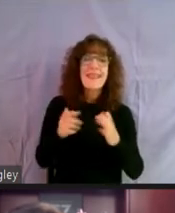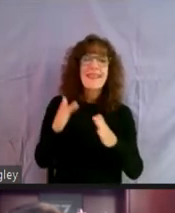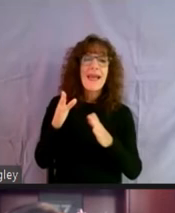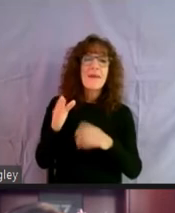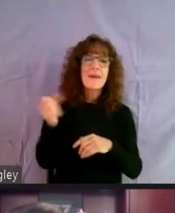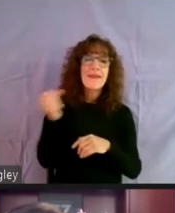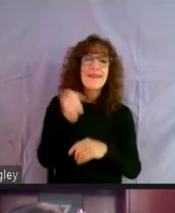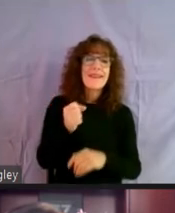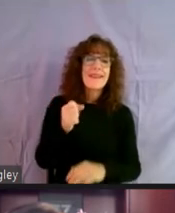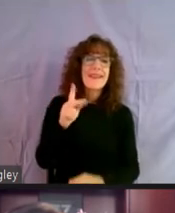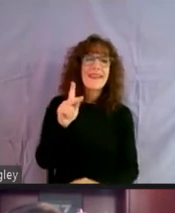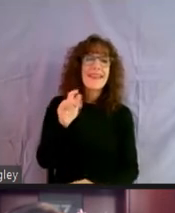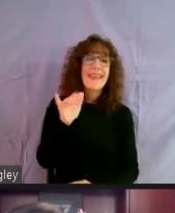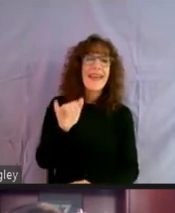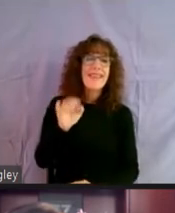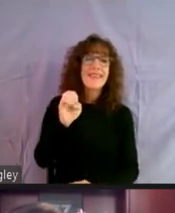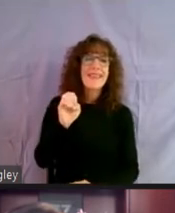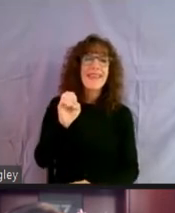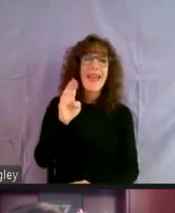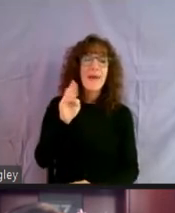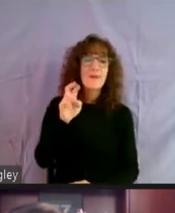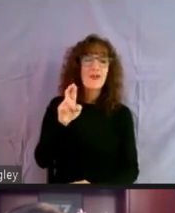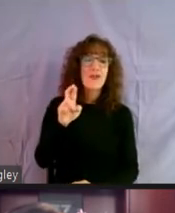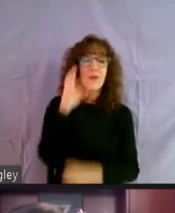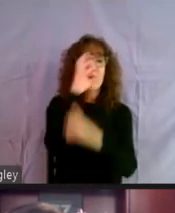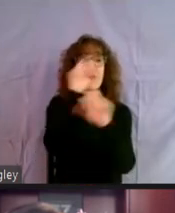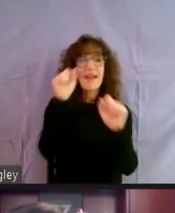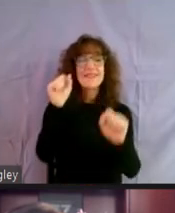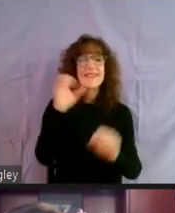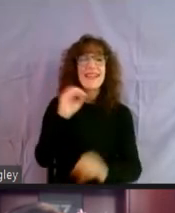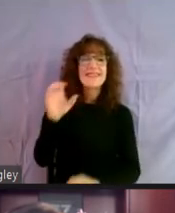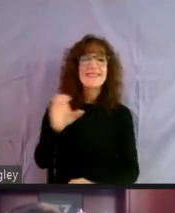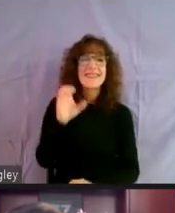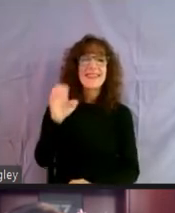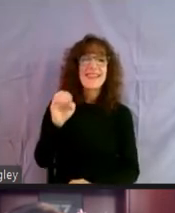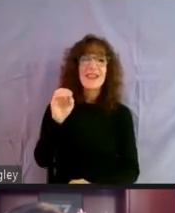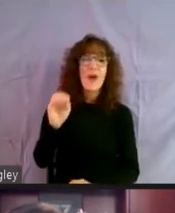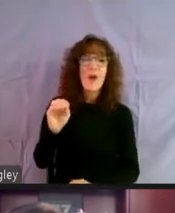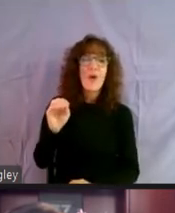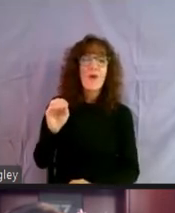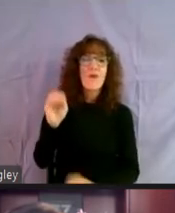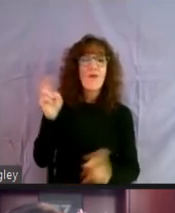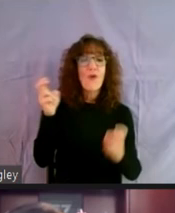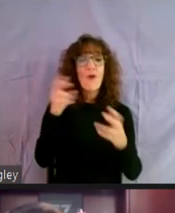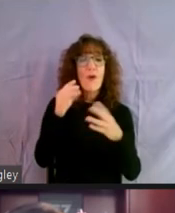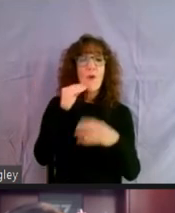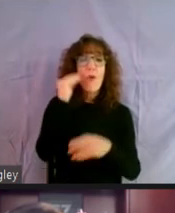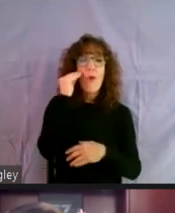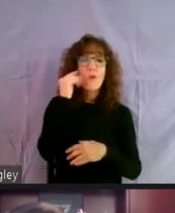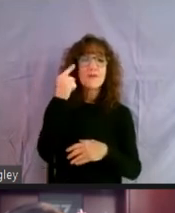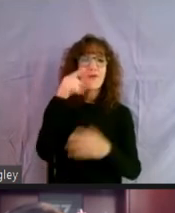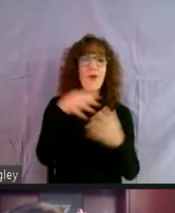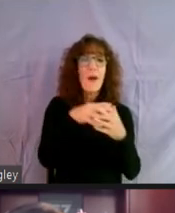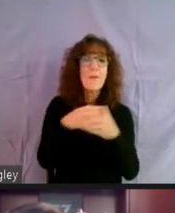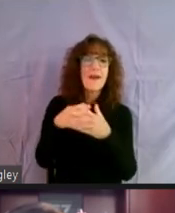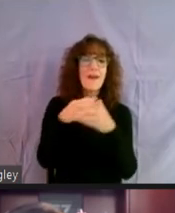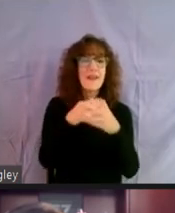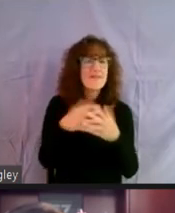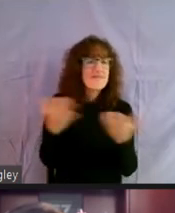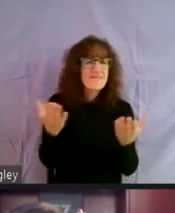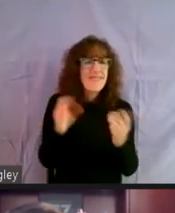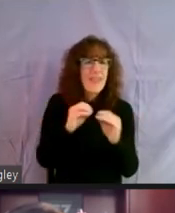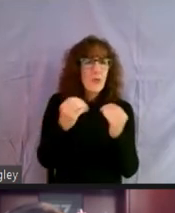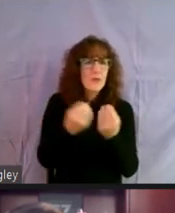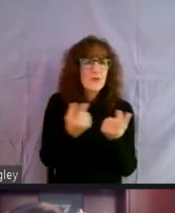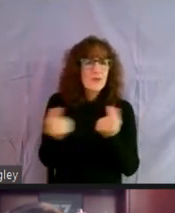Kathy Ebner, president and CEO of Homes for America. So tell us what, um, tell us what Homes for America does and